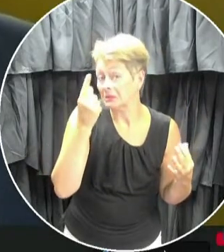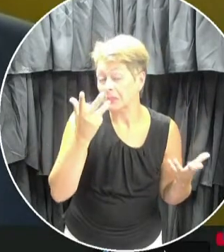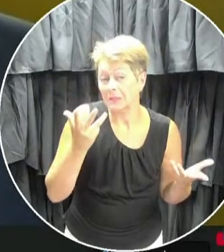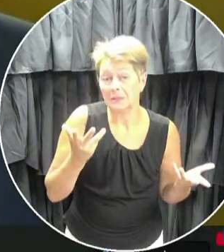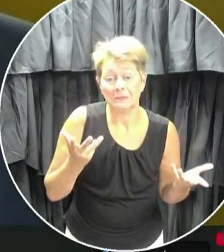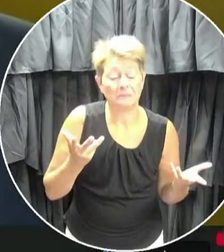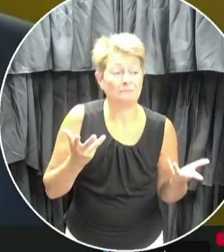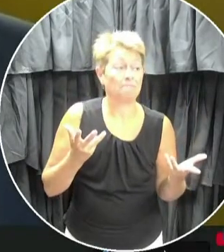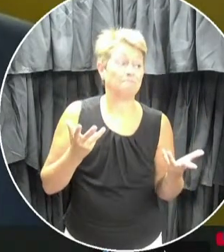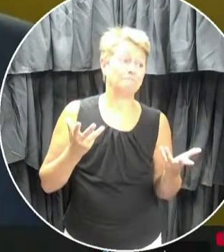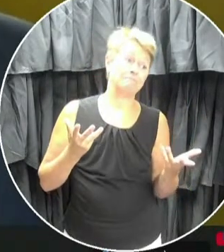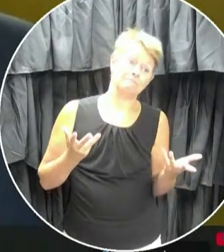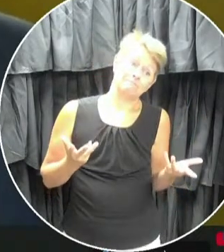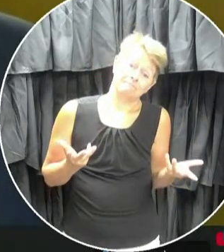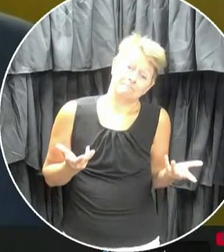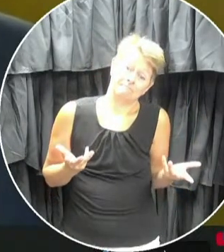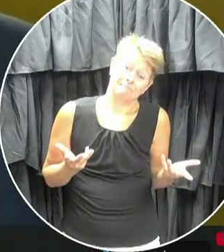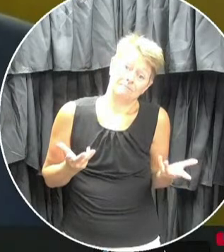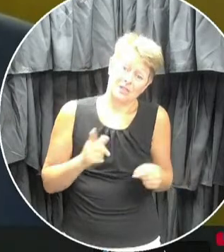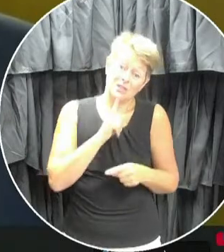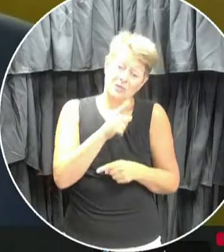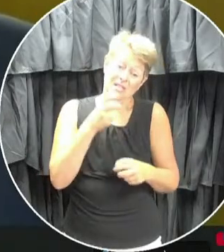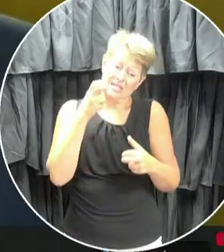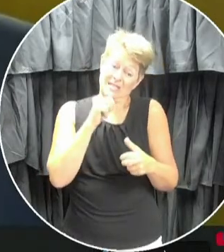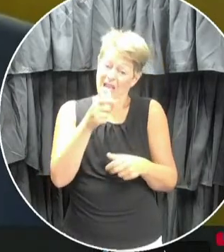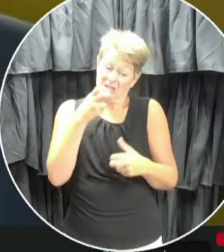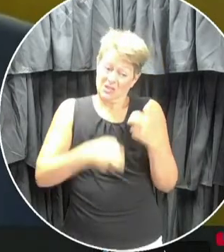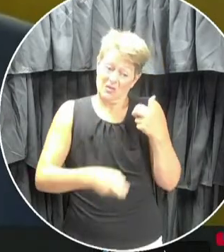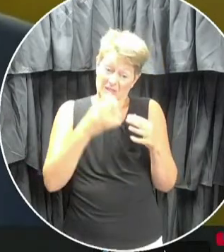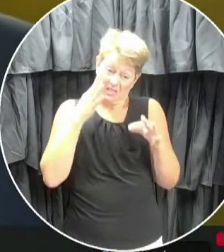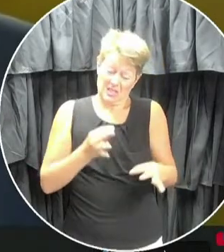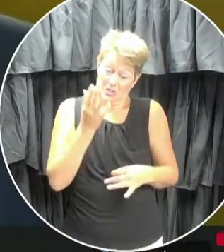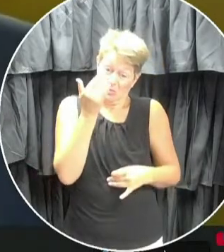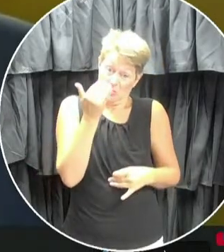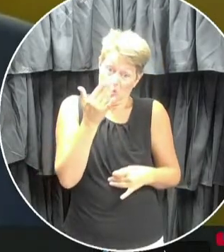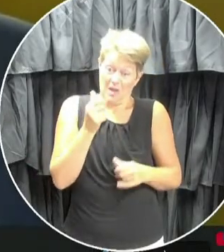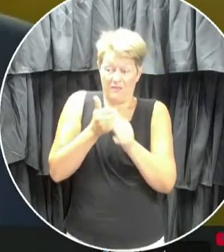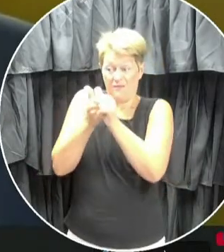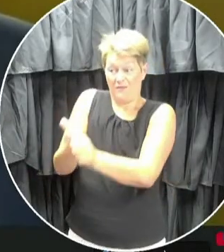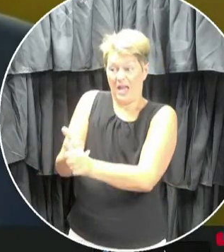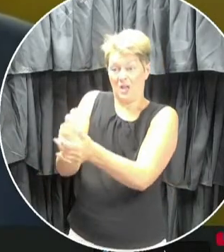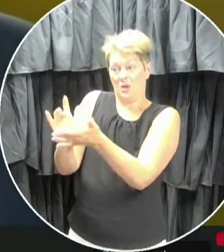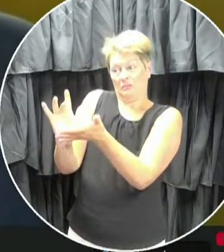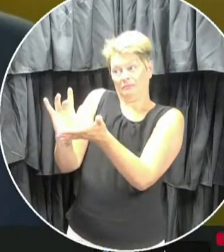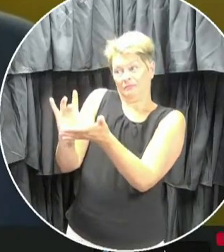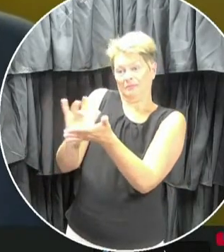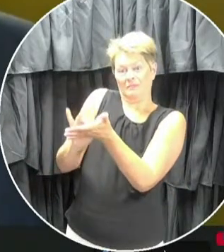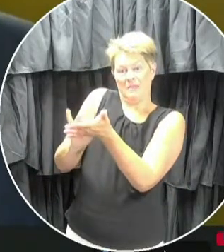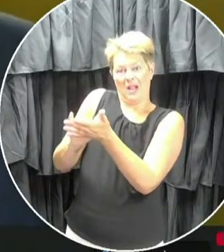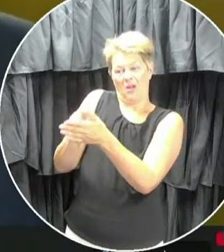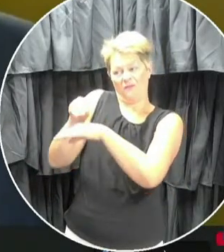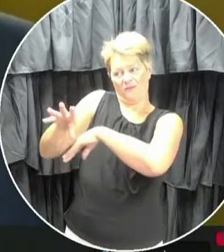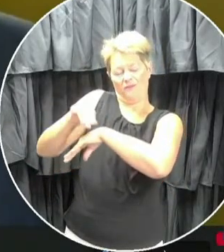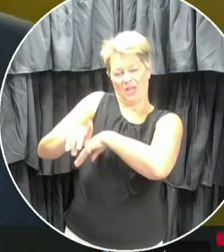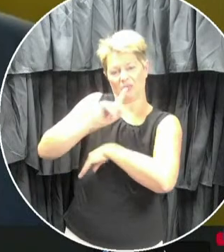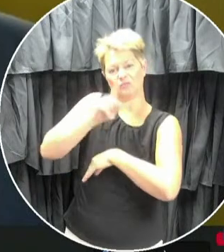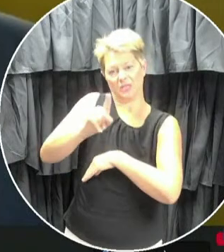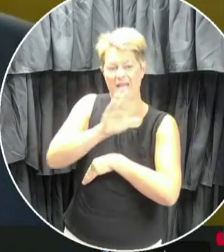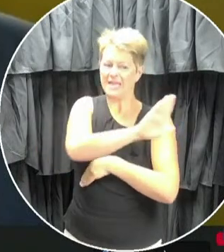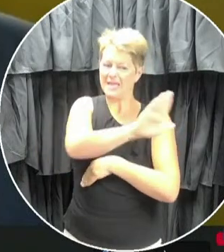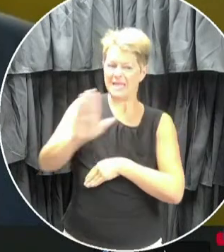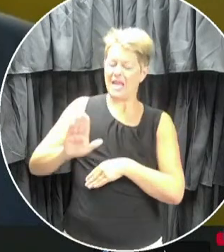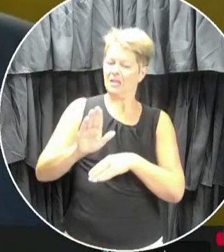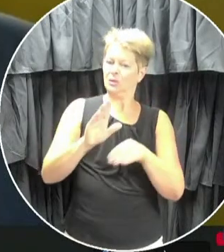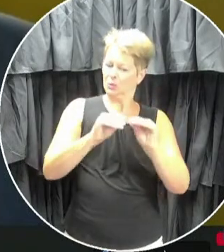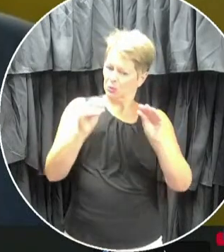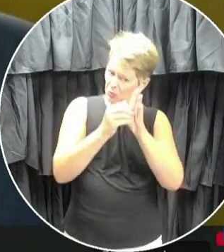not a difficult decision in the sense that we're following medical advice and student safety is paramount. The fourth area we heard